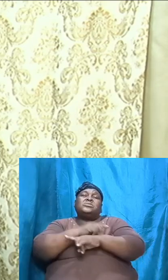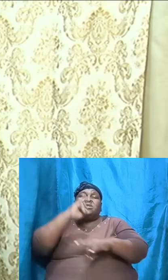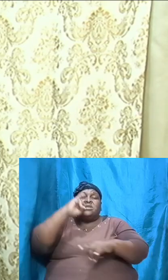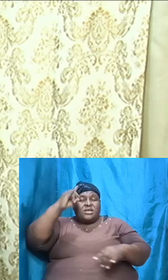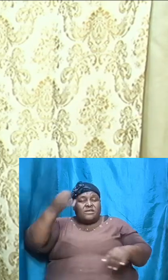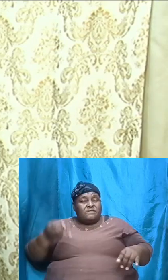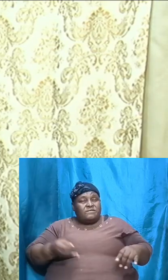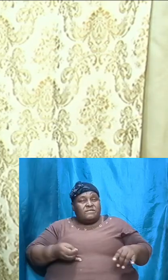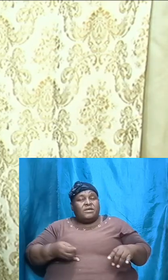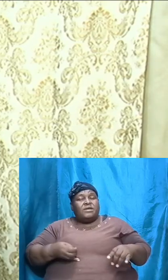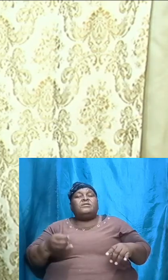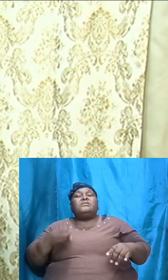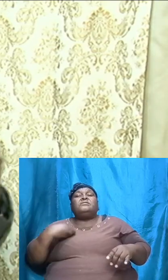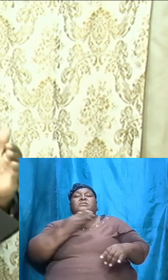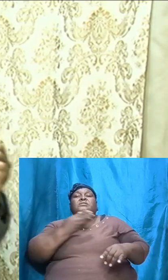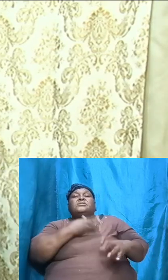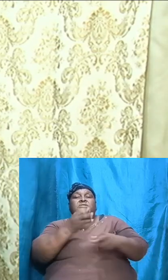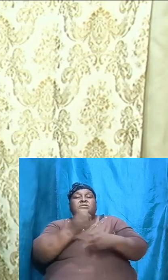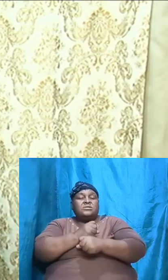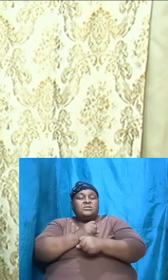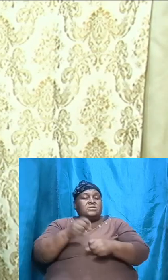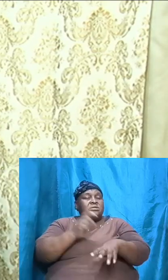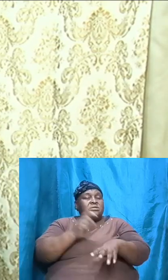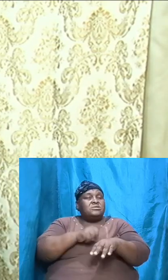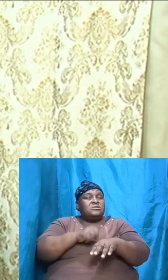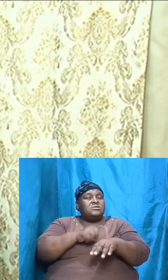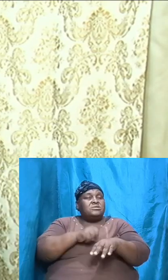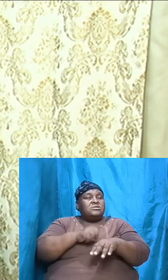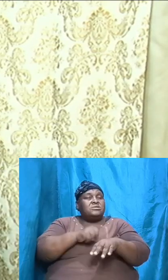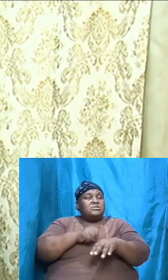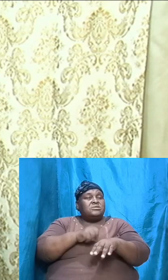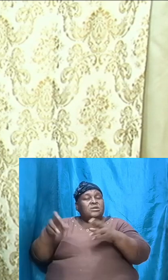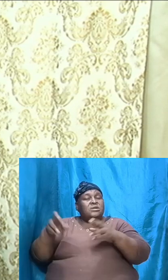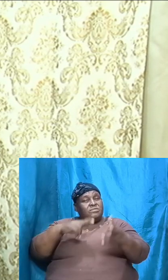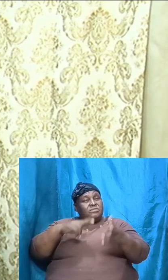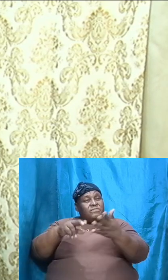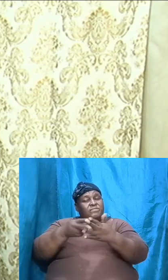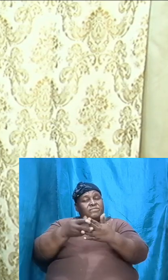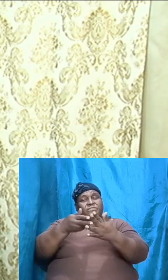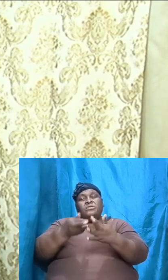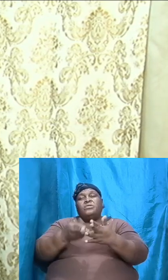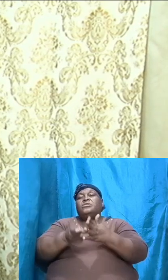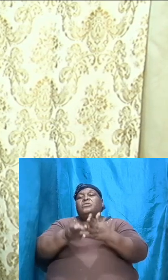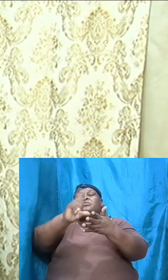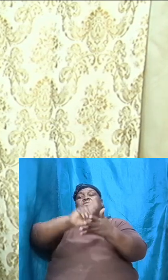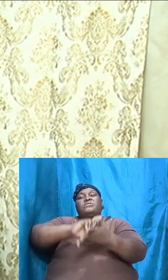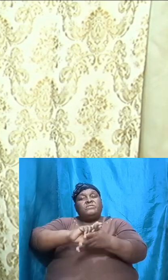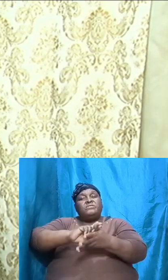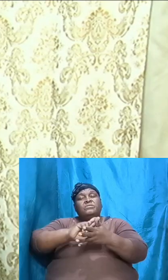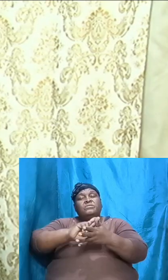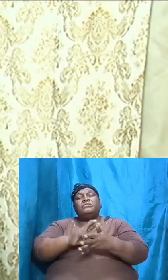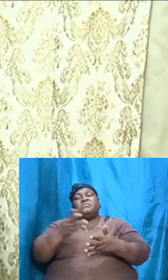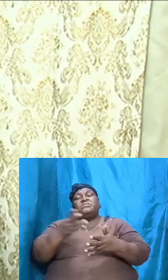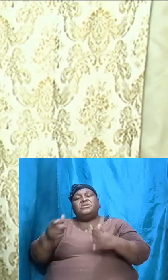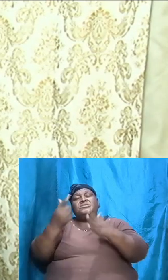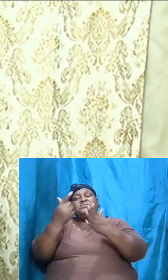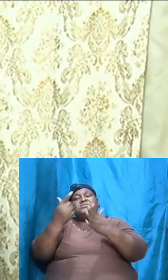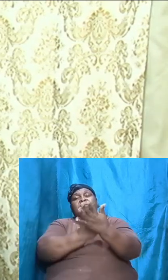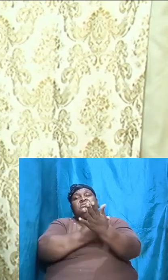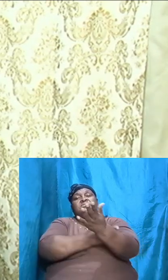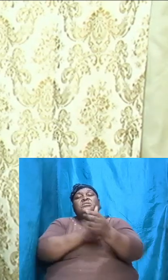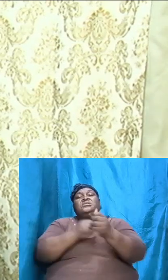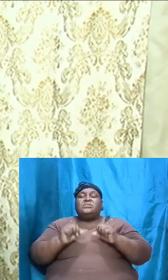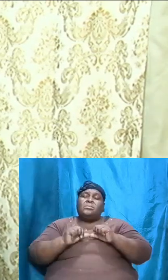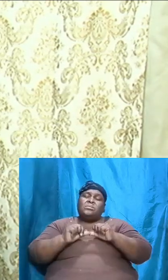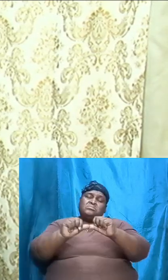to take time and review these lessons it's very important so that as we go on we will have a deep